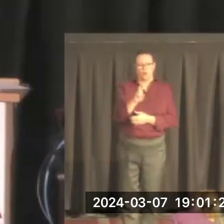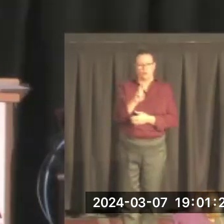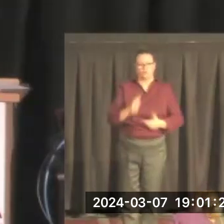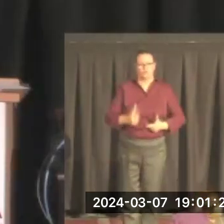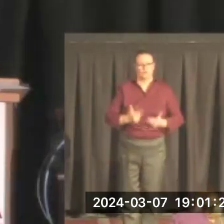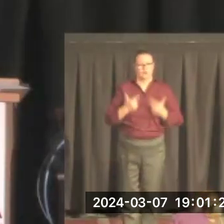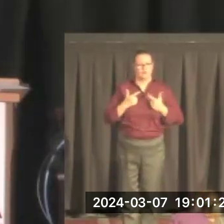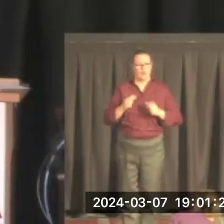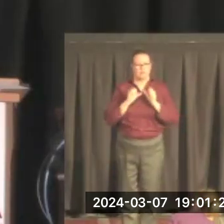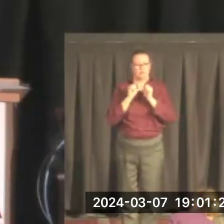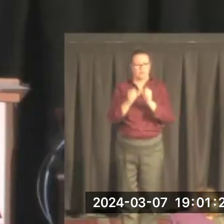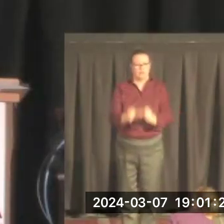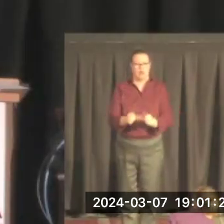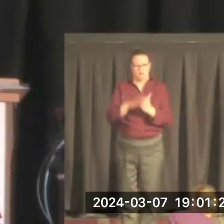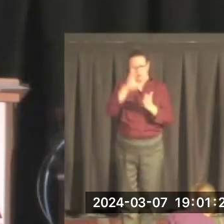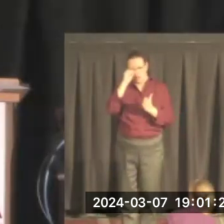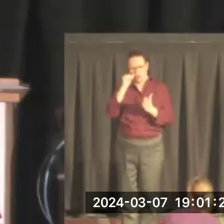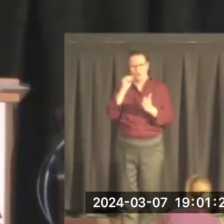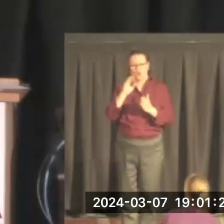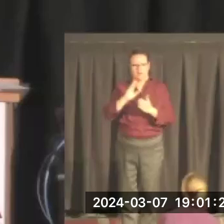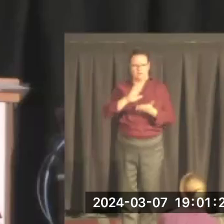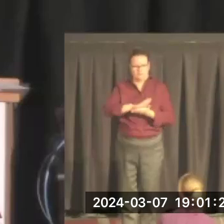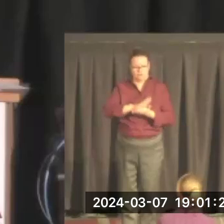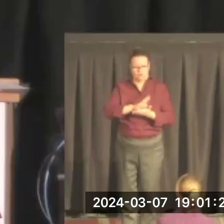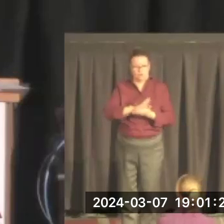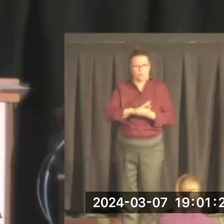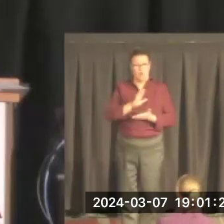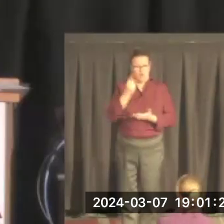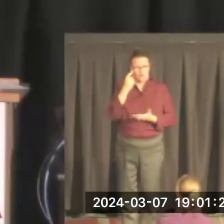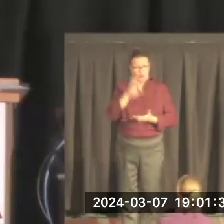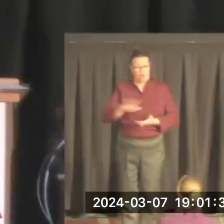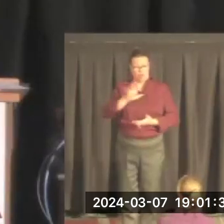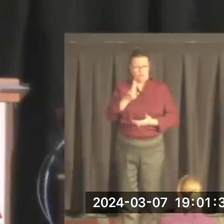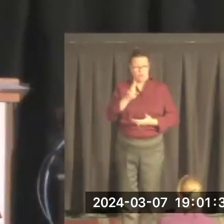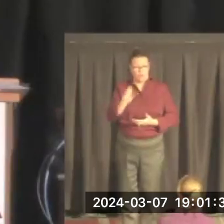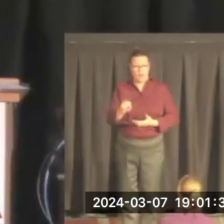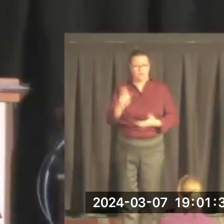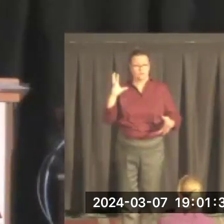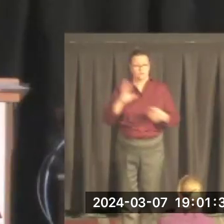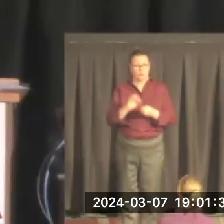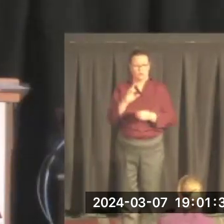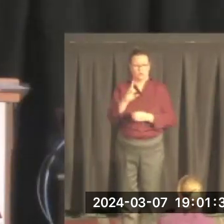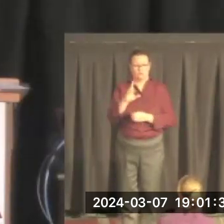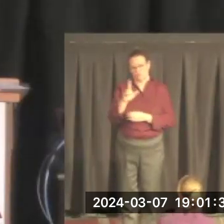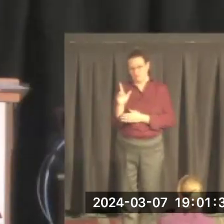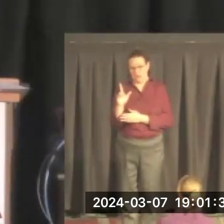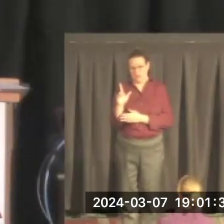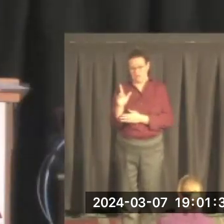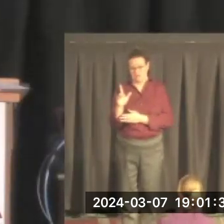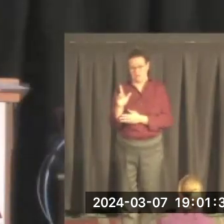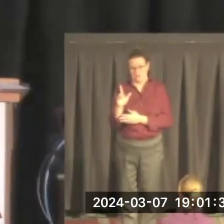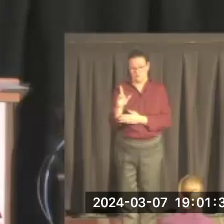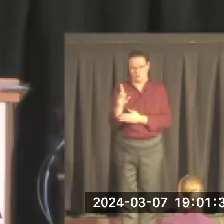and we're one of 125 in the United States. Even though the curriculum is designed for people 50 and older,